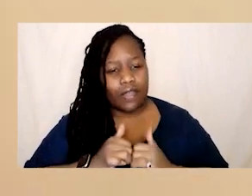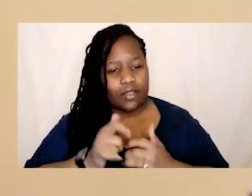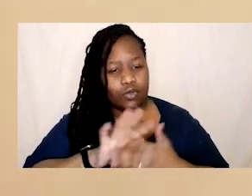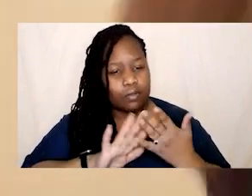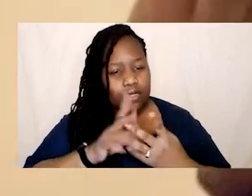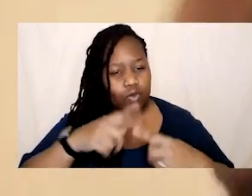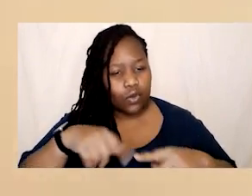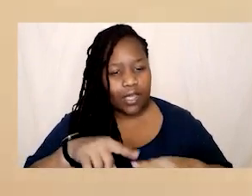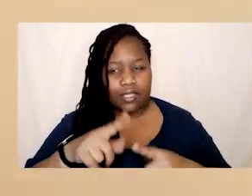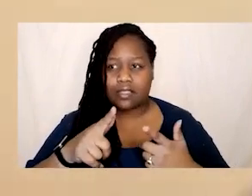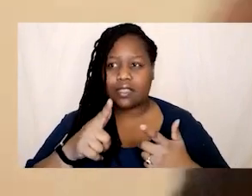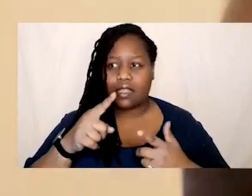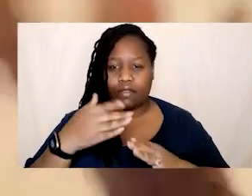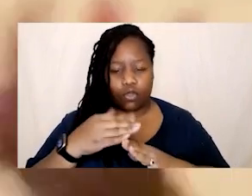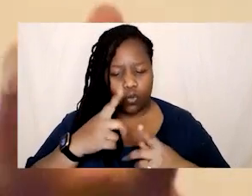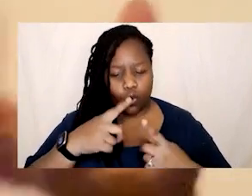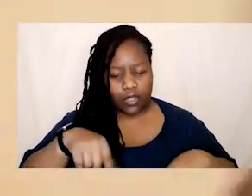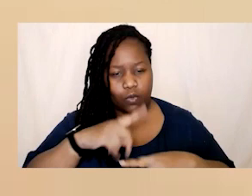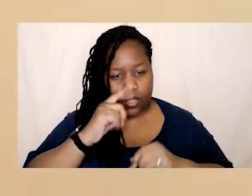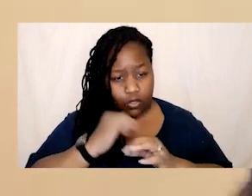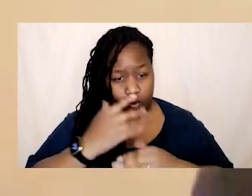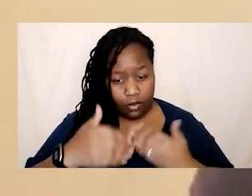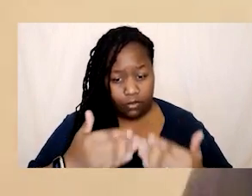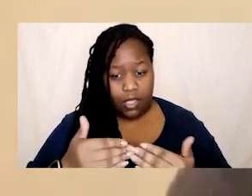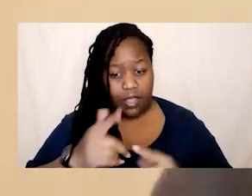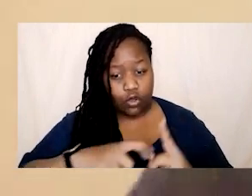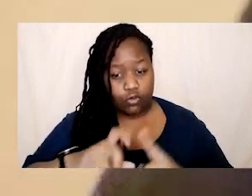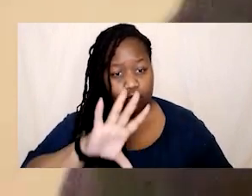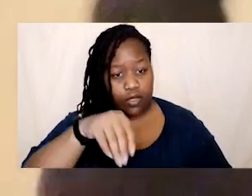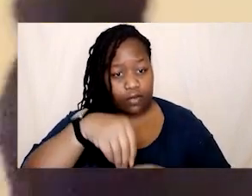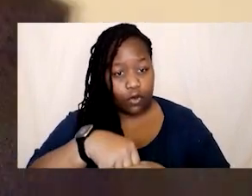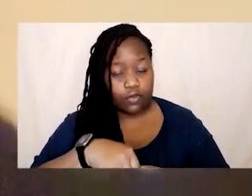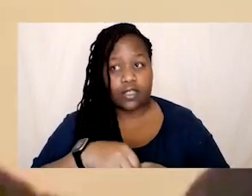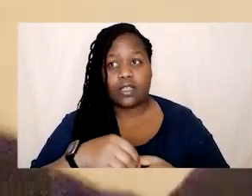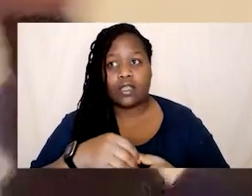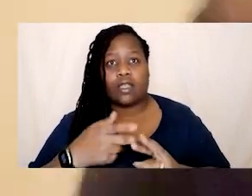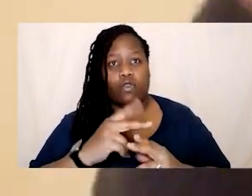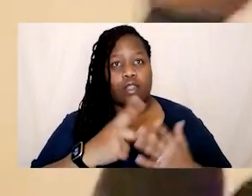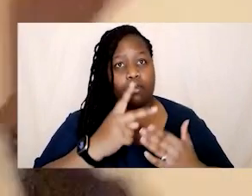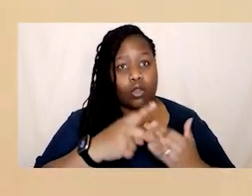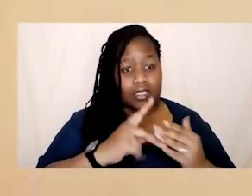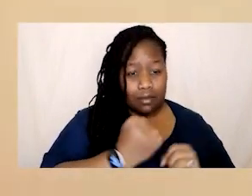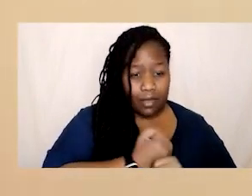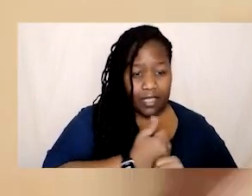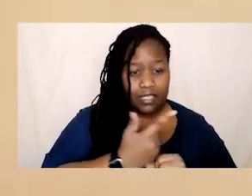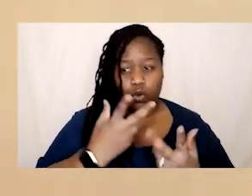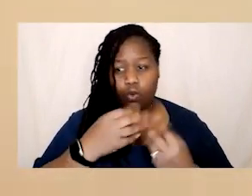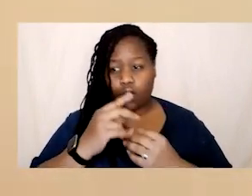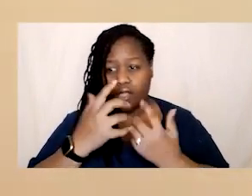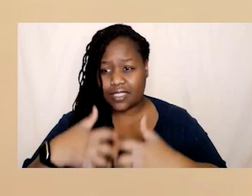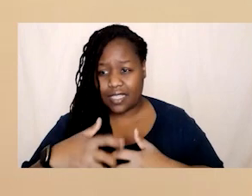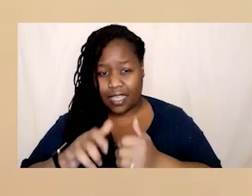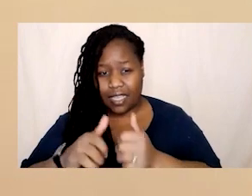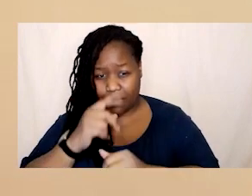how does it mean what does it mean for our for like the other community that we work with whether that be the policy makers the tech companies or people that come to our